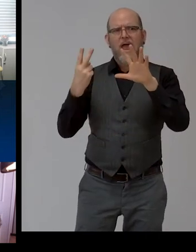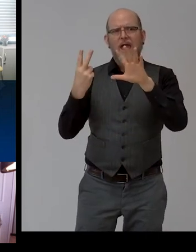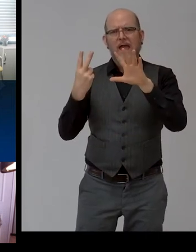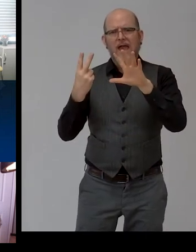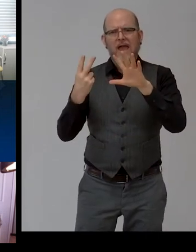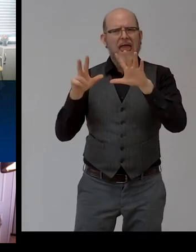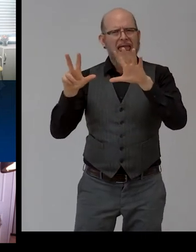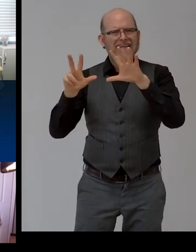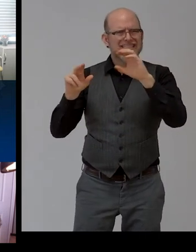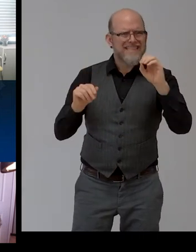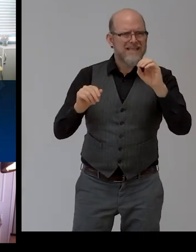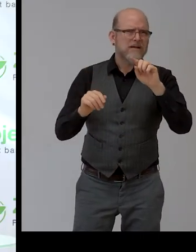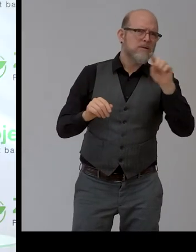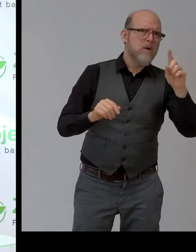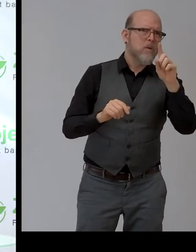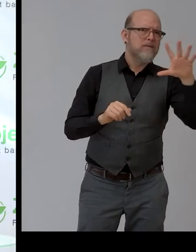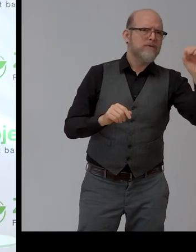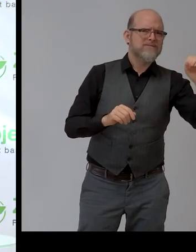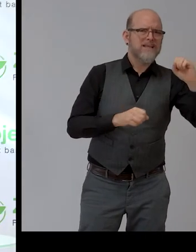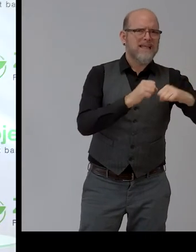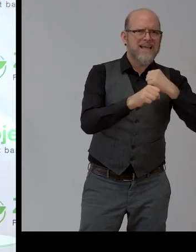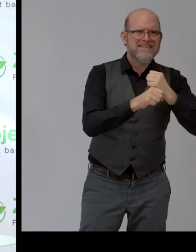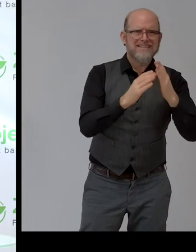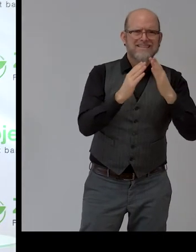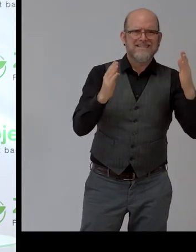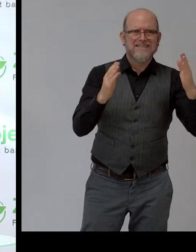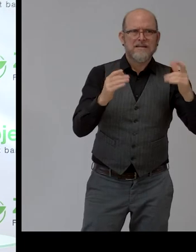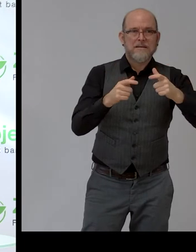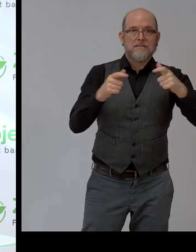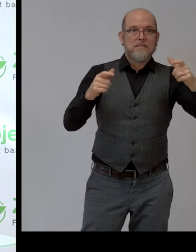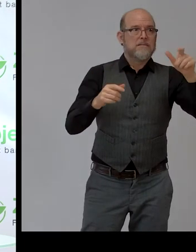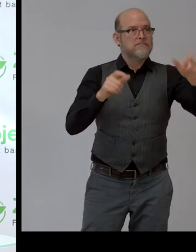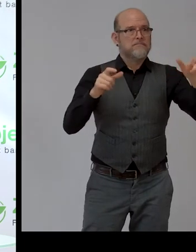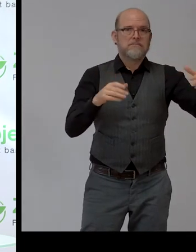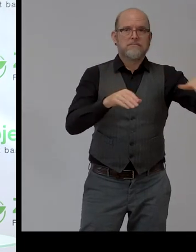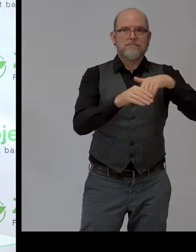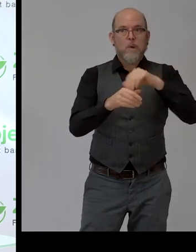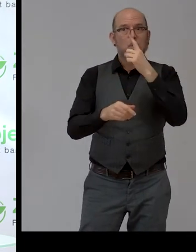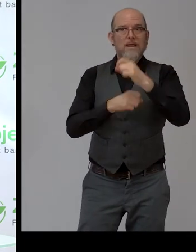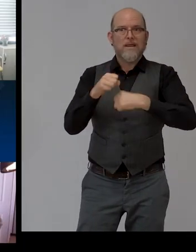Thank you so much, Lydia. Thank you. We continue with Dev Talk from Pakistan. Ali, please go ahead.